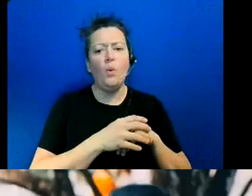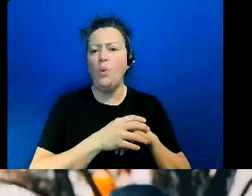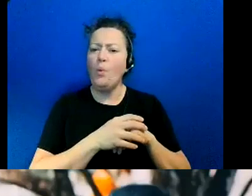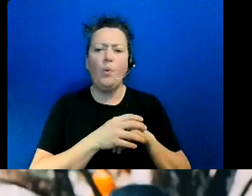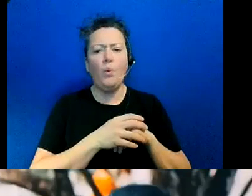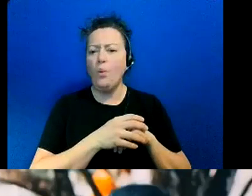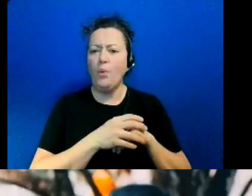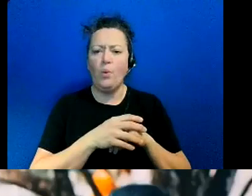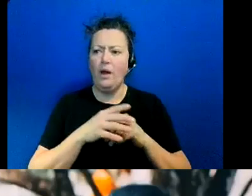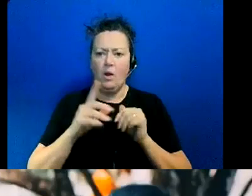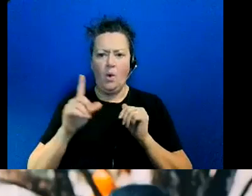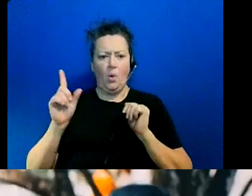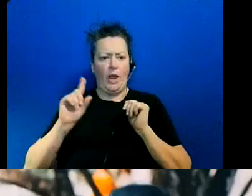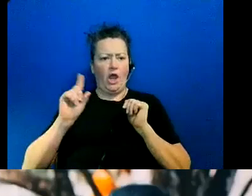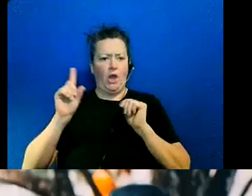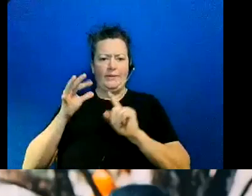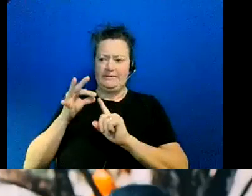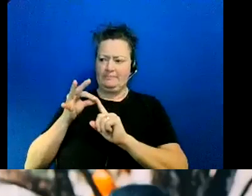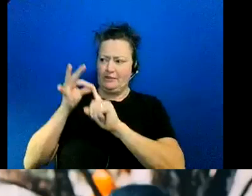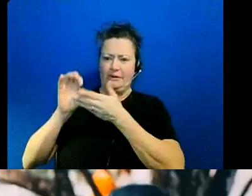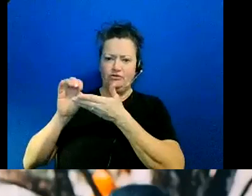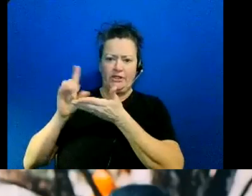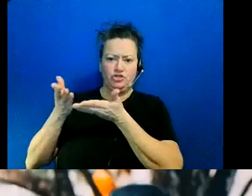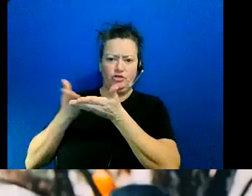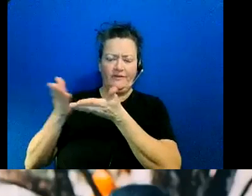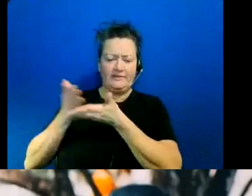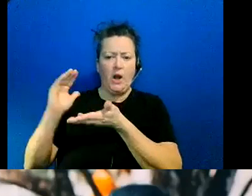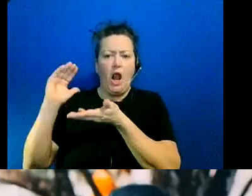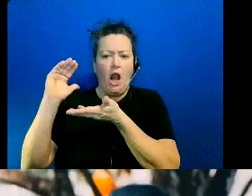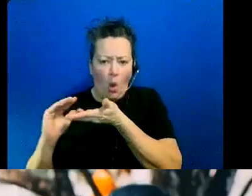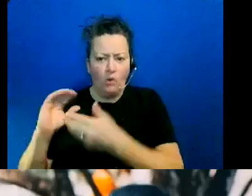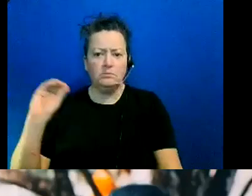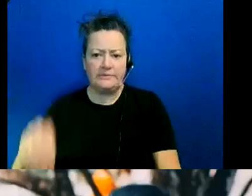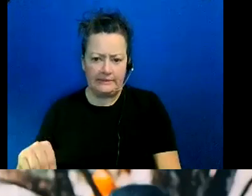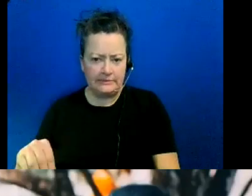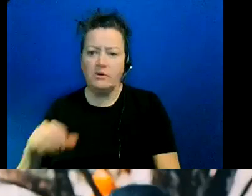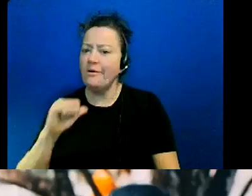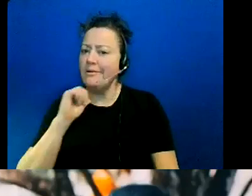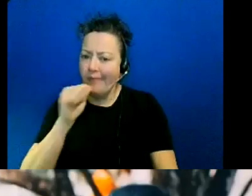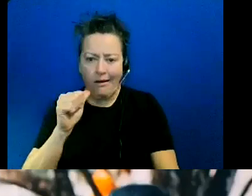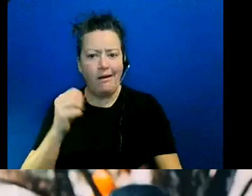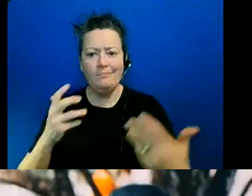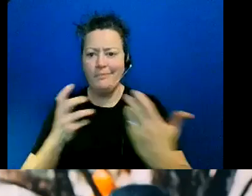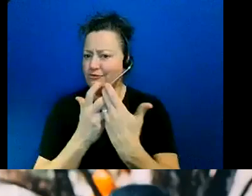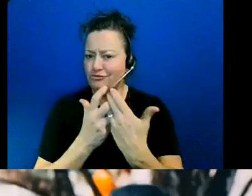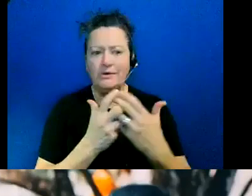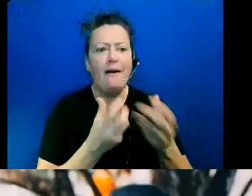in educational and special education services and in low achieving groups and this is not because